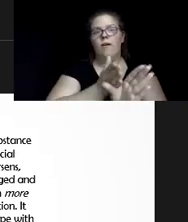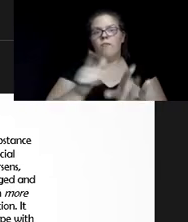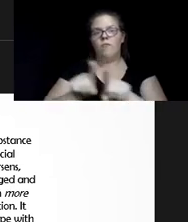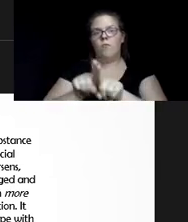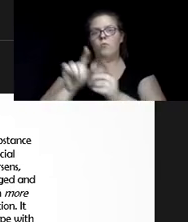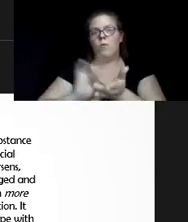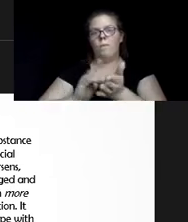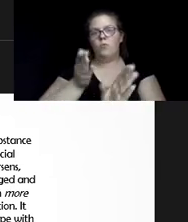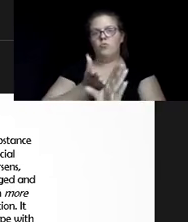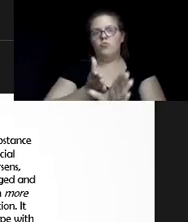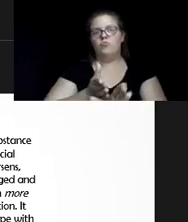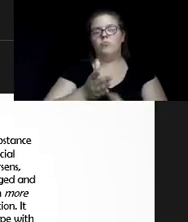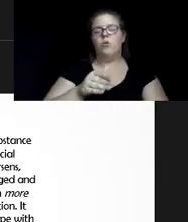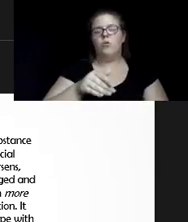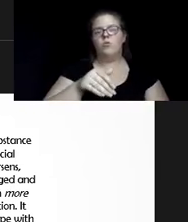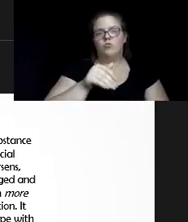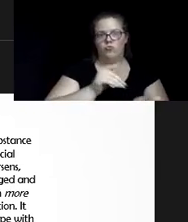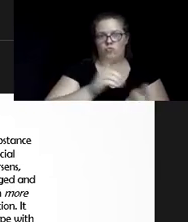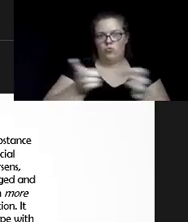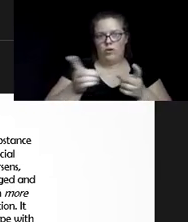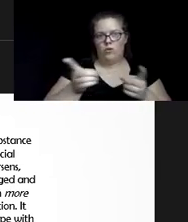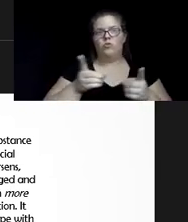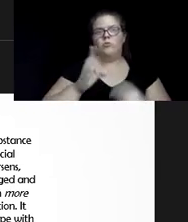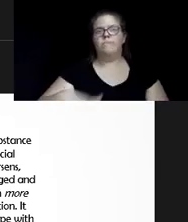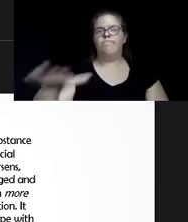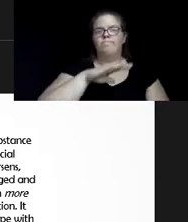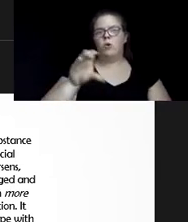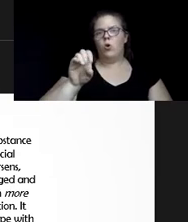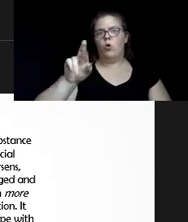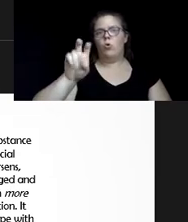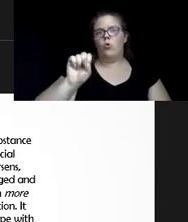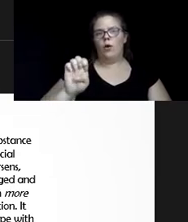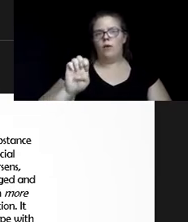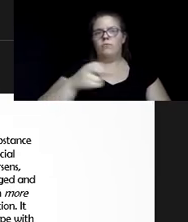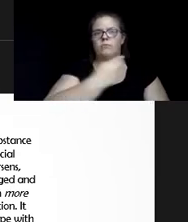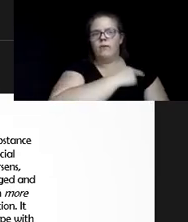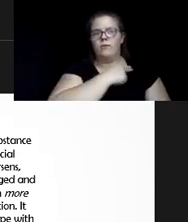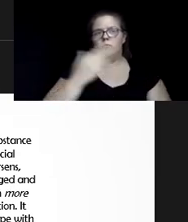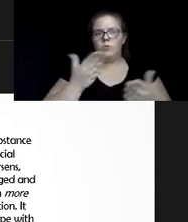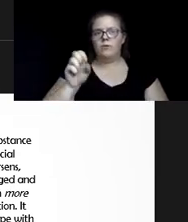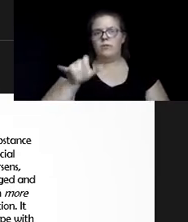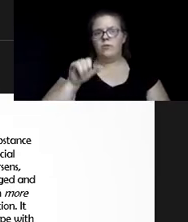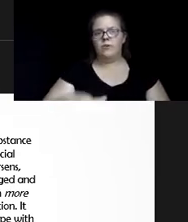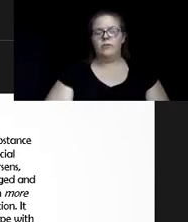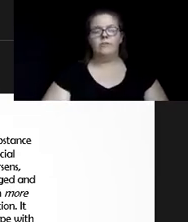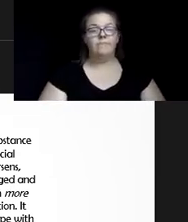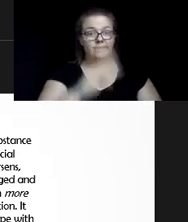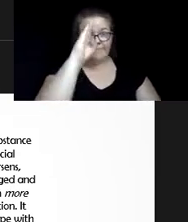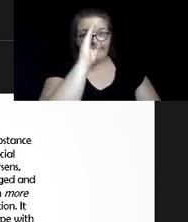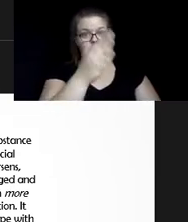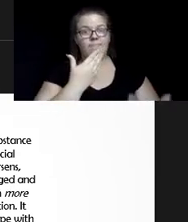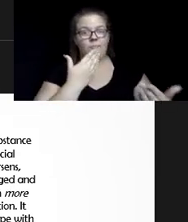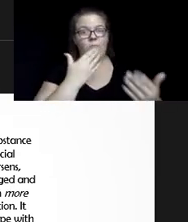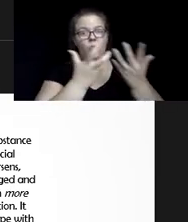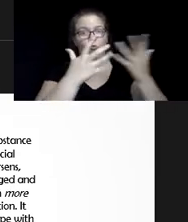chemical dependency treatment services across hospital care and surgeries. Hi, Dr. Ajave. Thanks so much for talking with